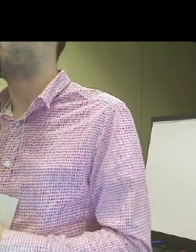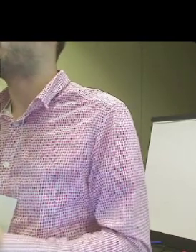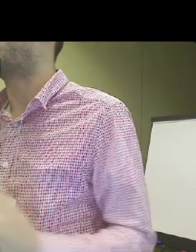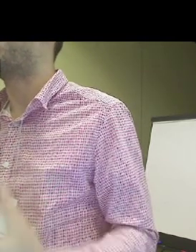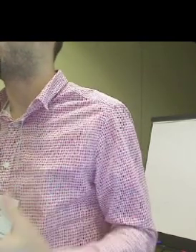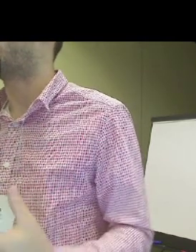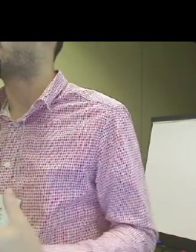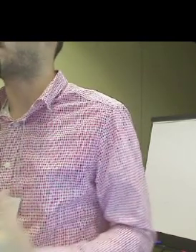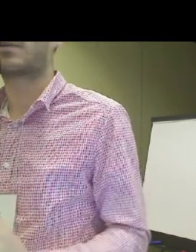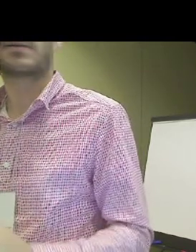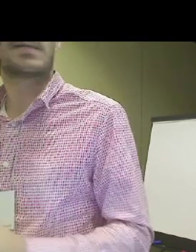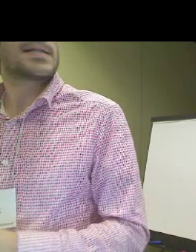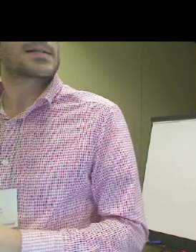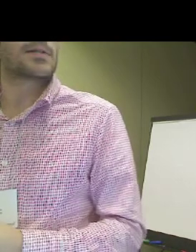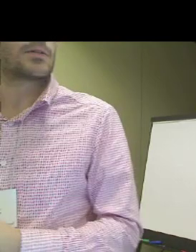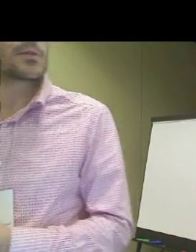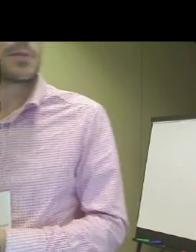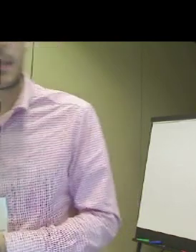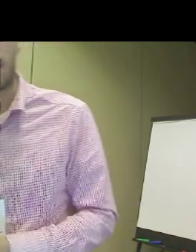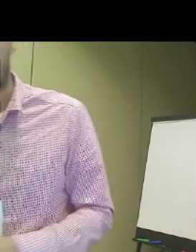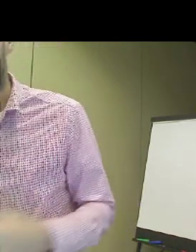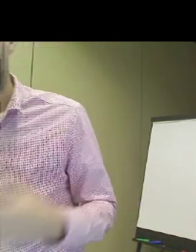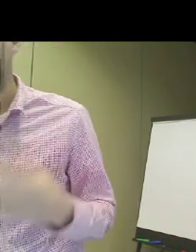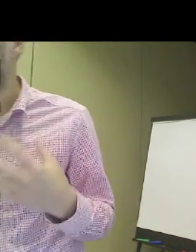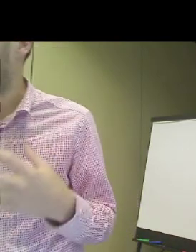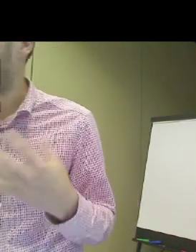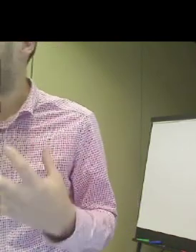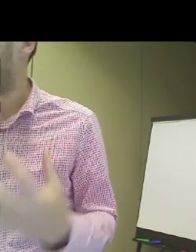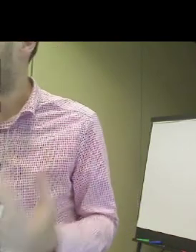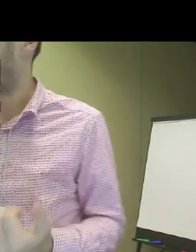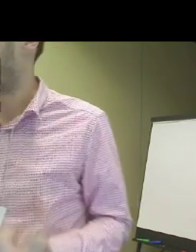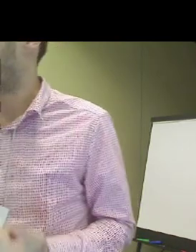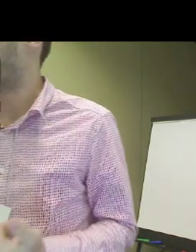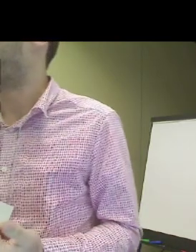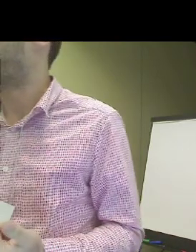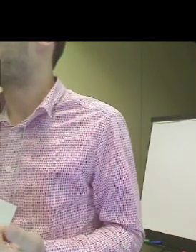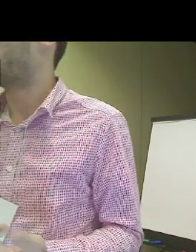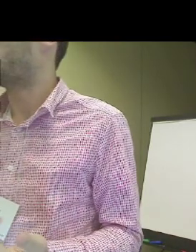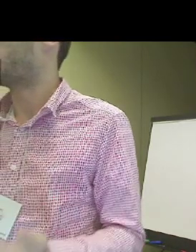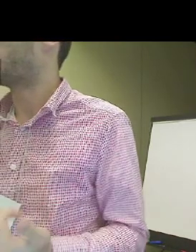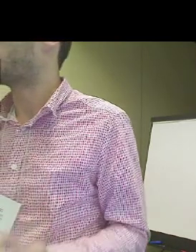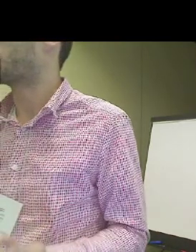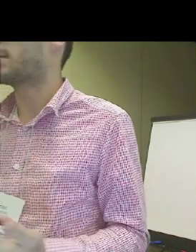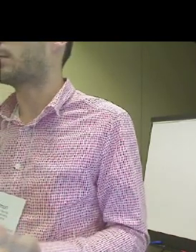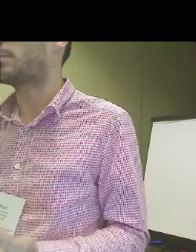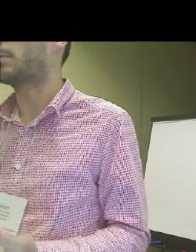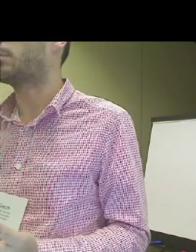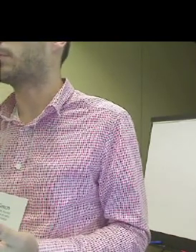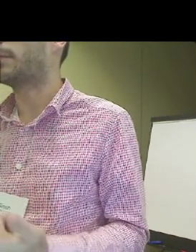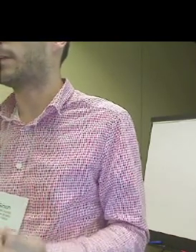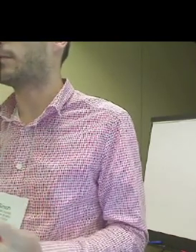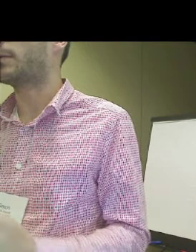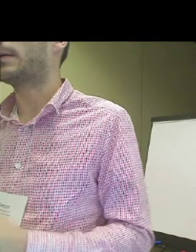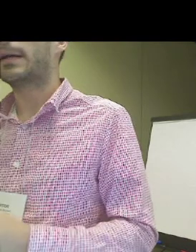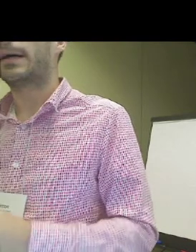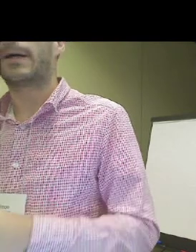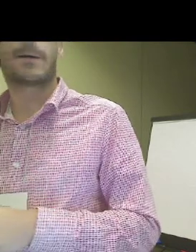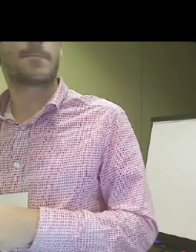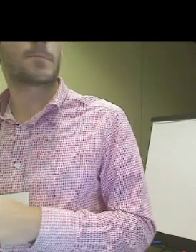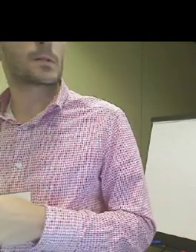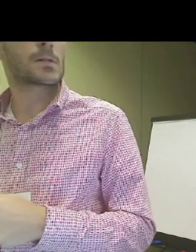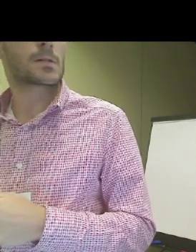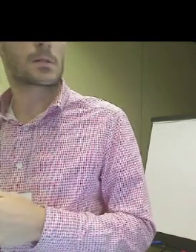interested in something or not, etc. So it was really a lot of things we learned from exchanging and discussing with people deaf,